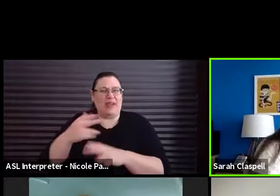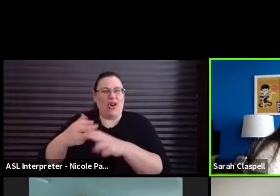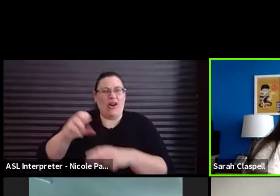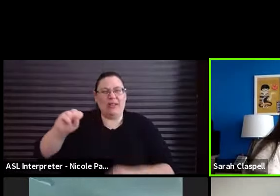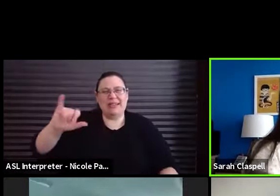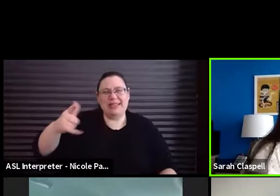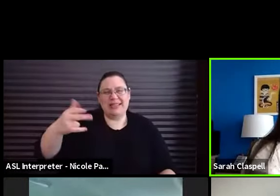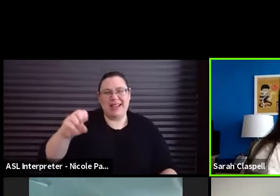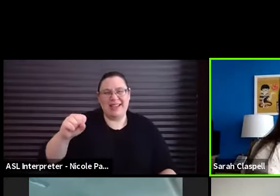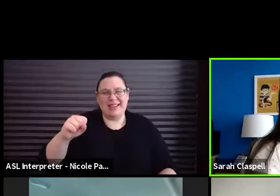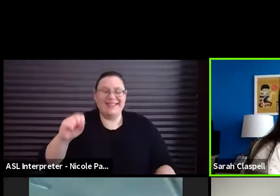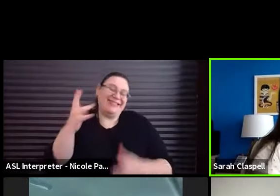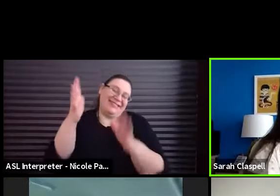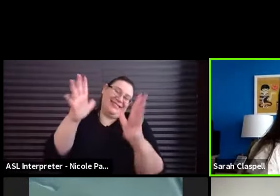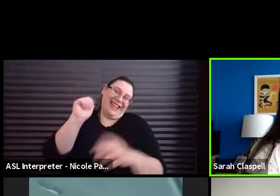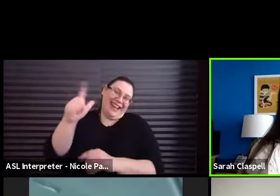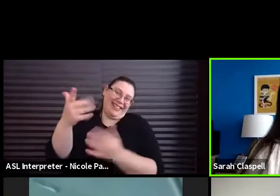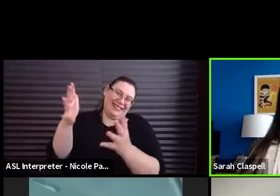Give it up for Al.